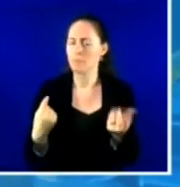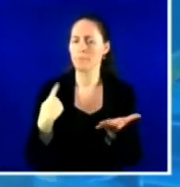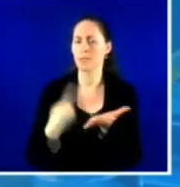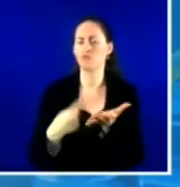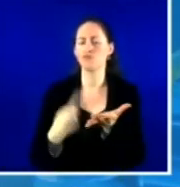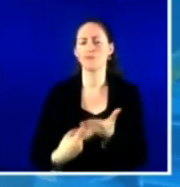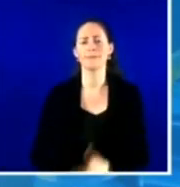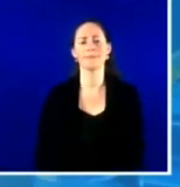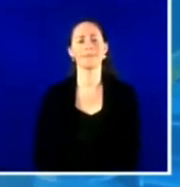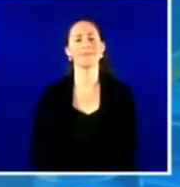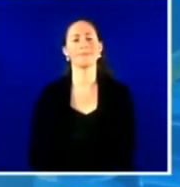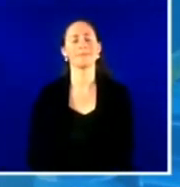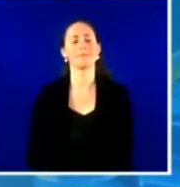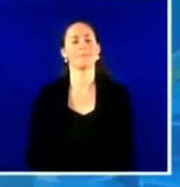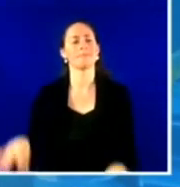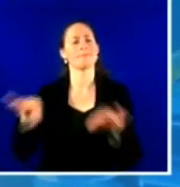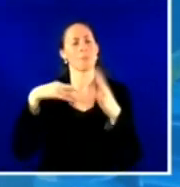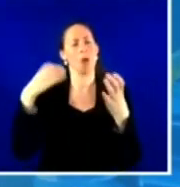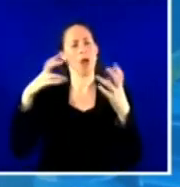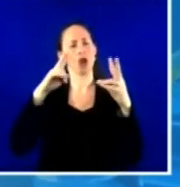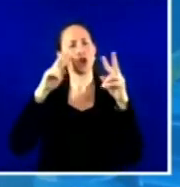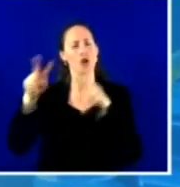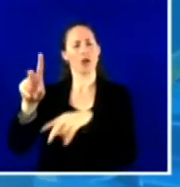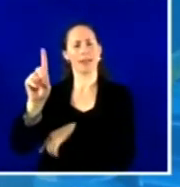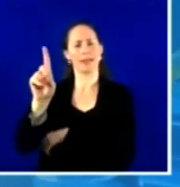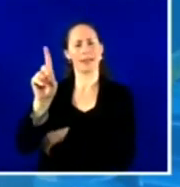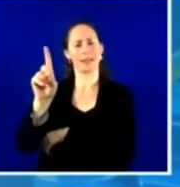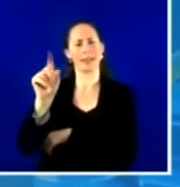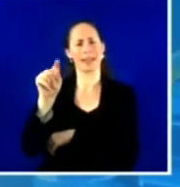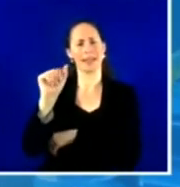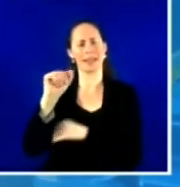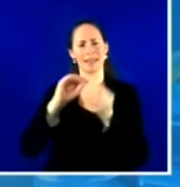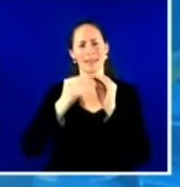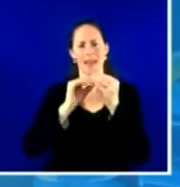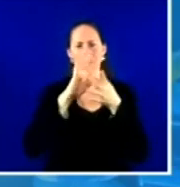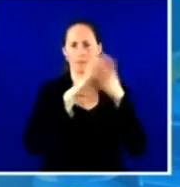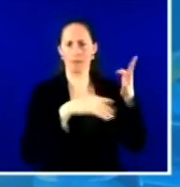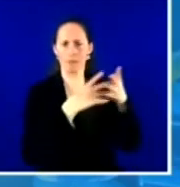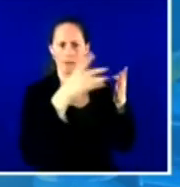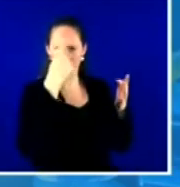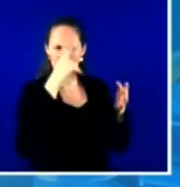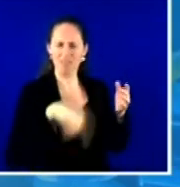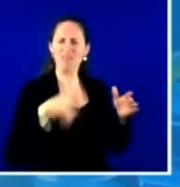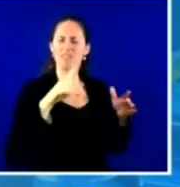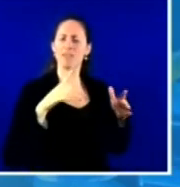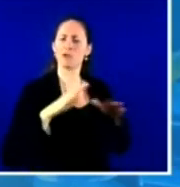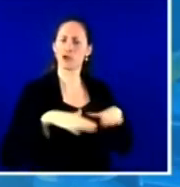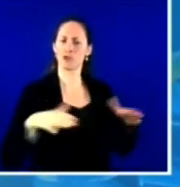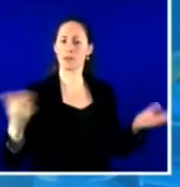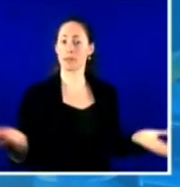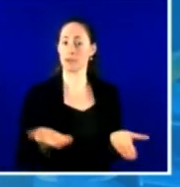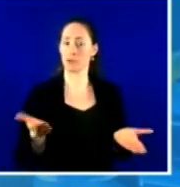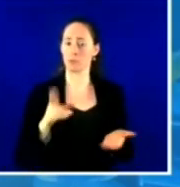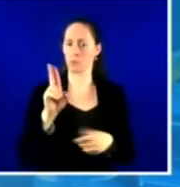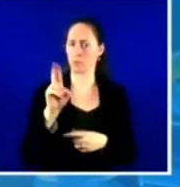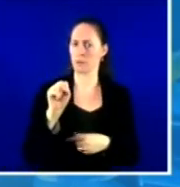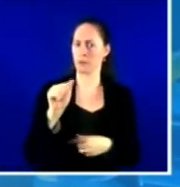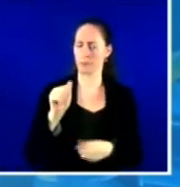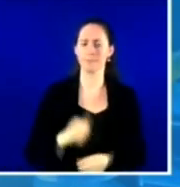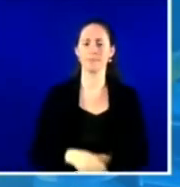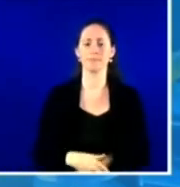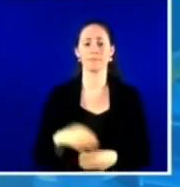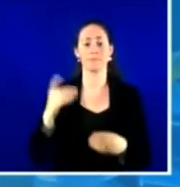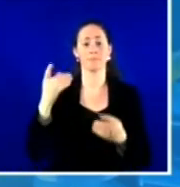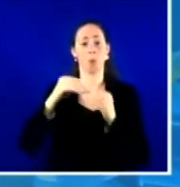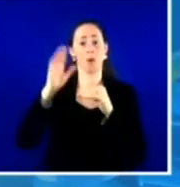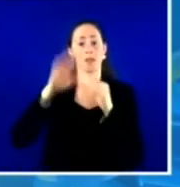-19 in children in the United States. So, so far, there have been more than 3.3 million COVID